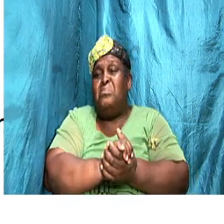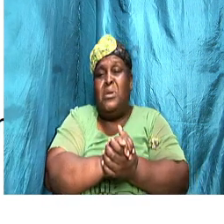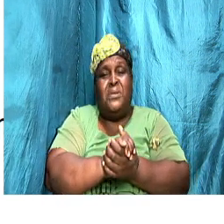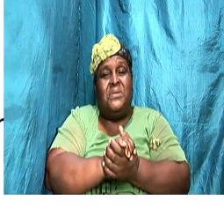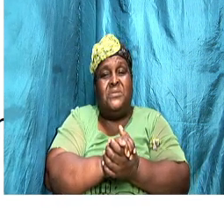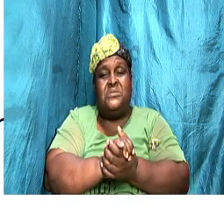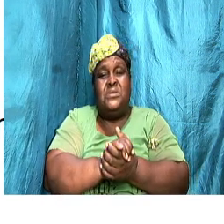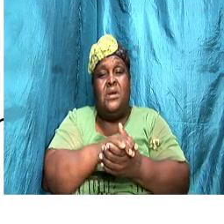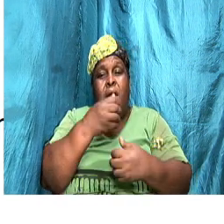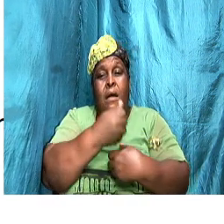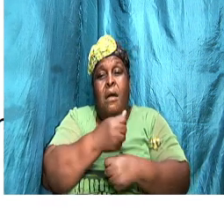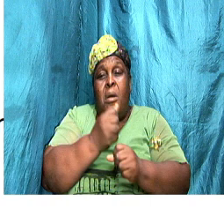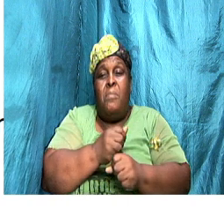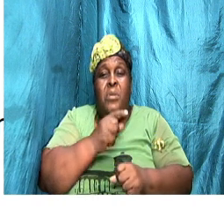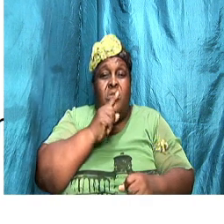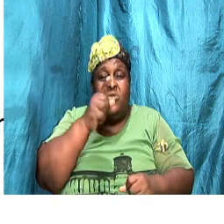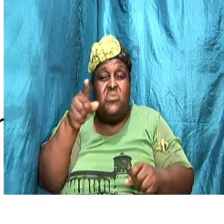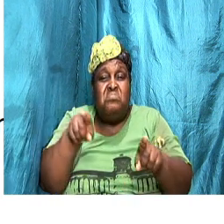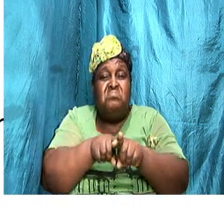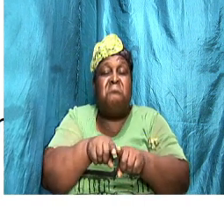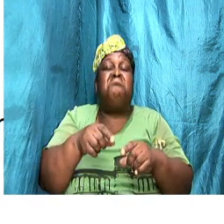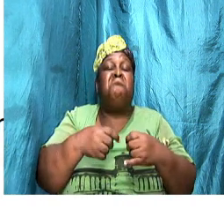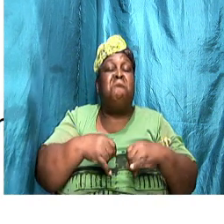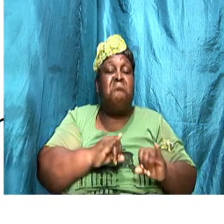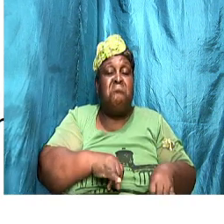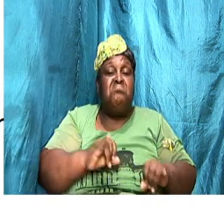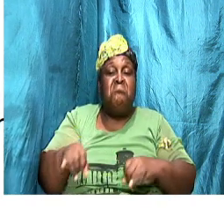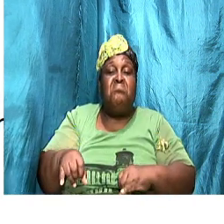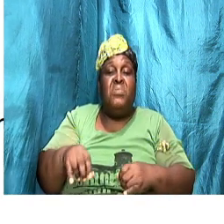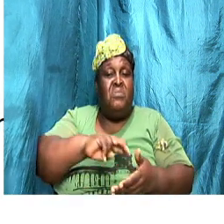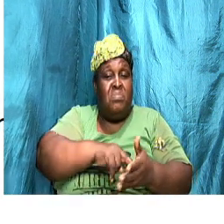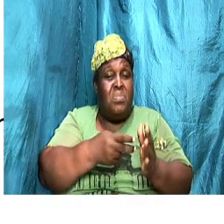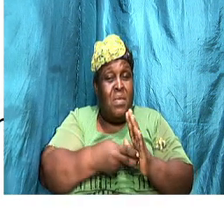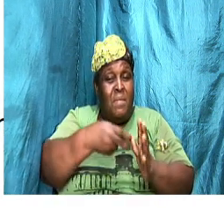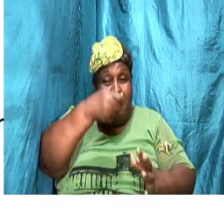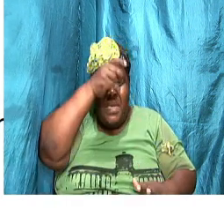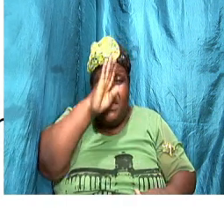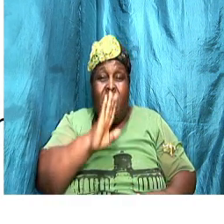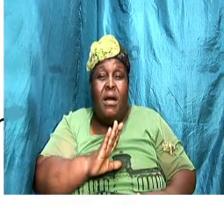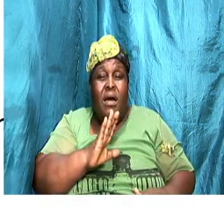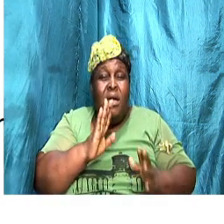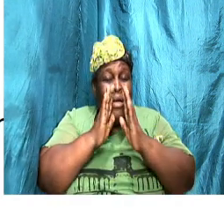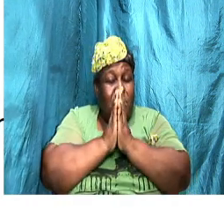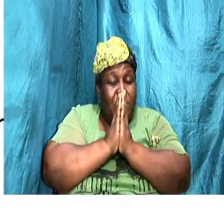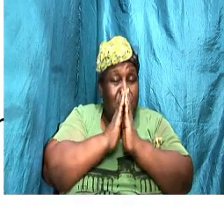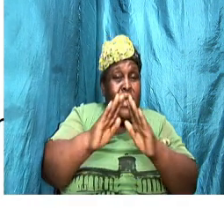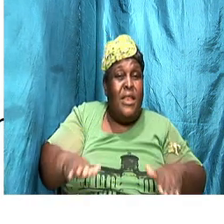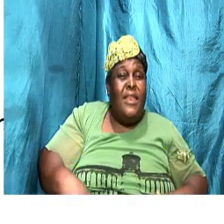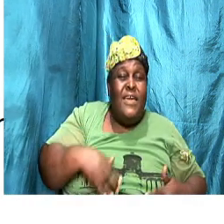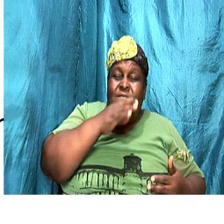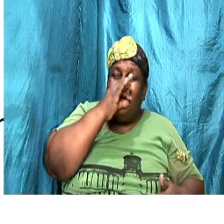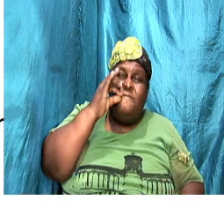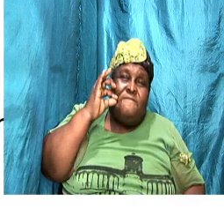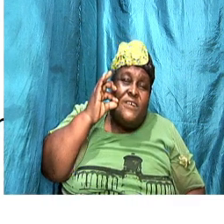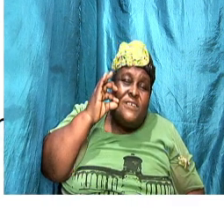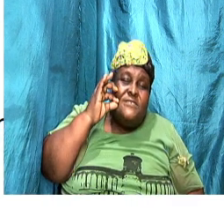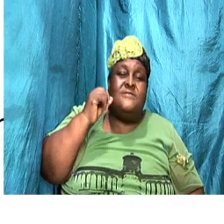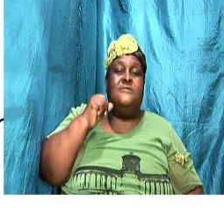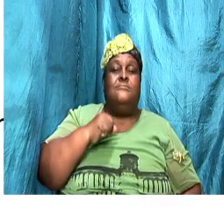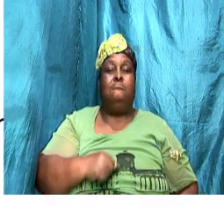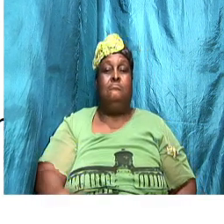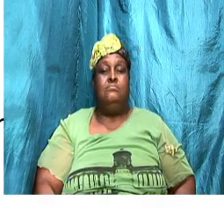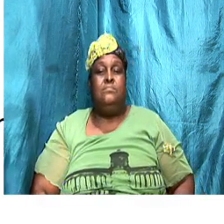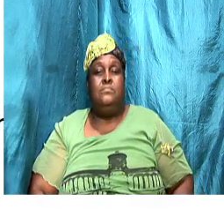make sure that as an individual if you mean God that your prior life and your fasting life right